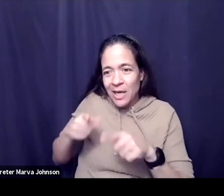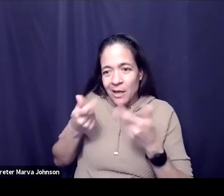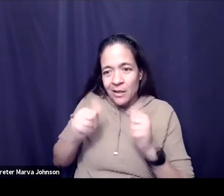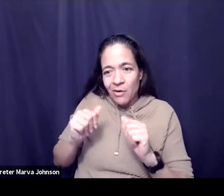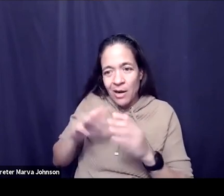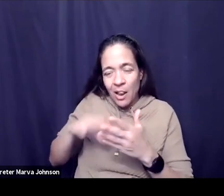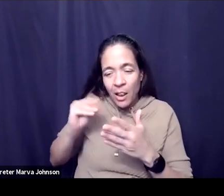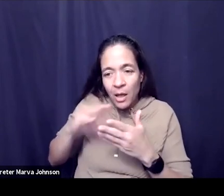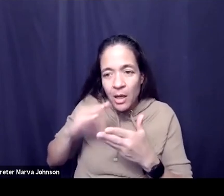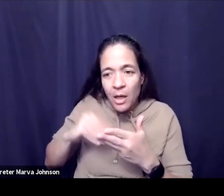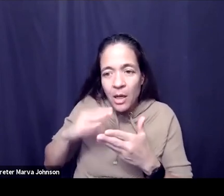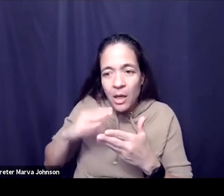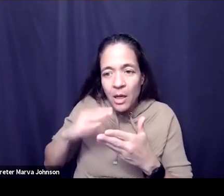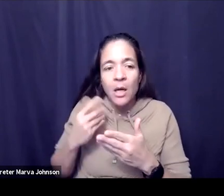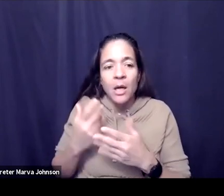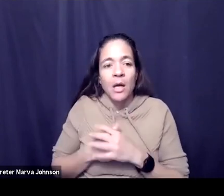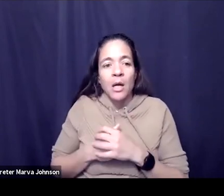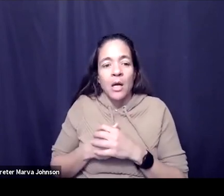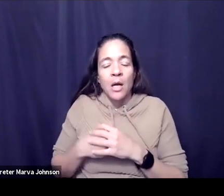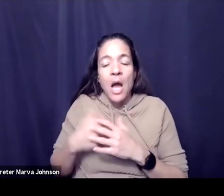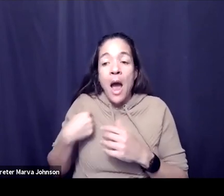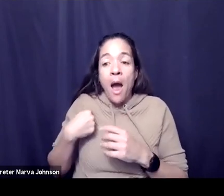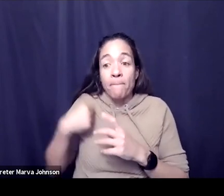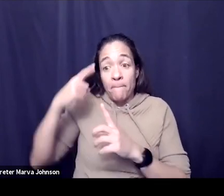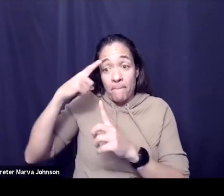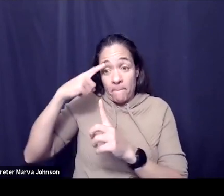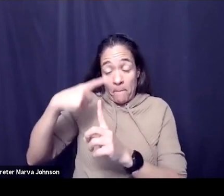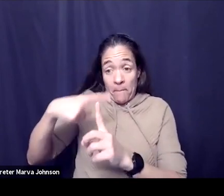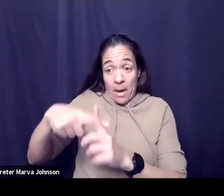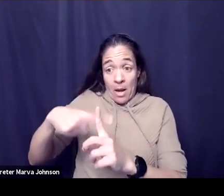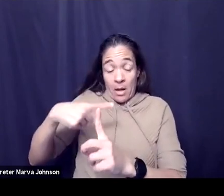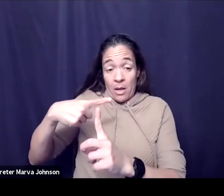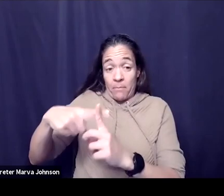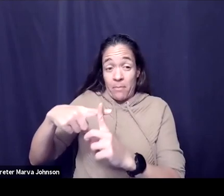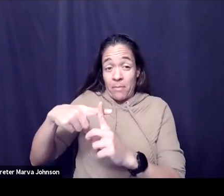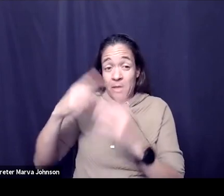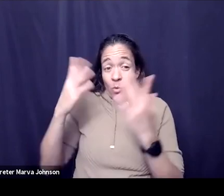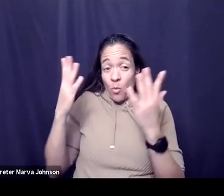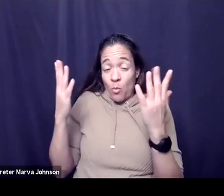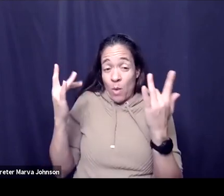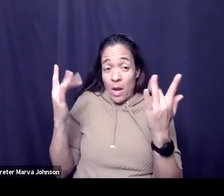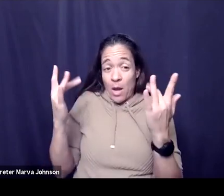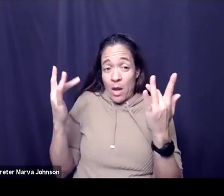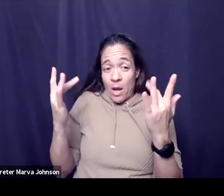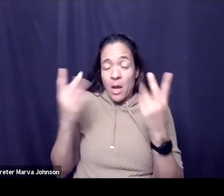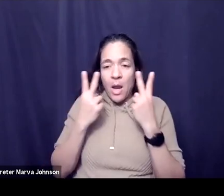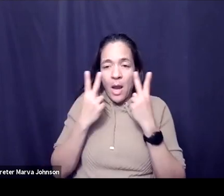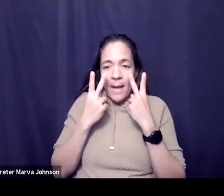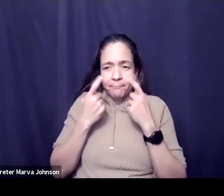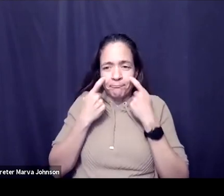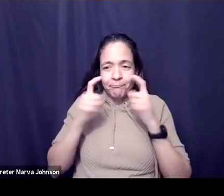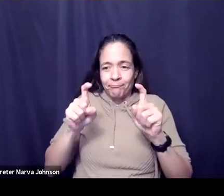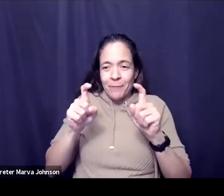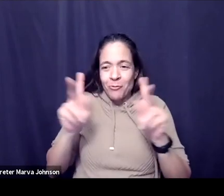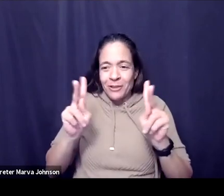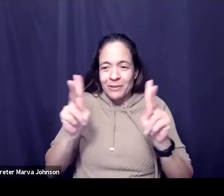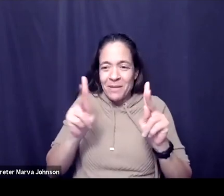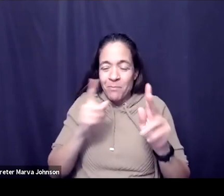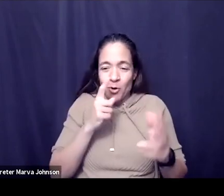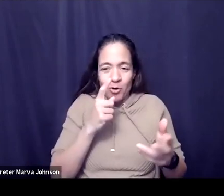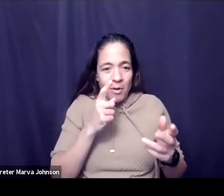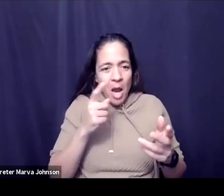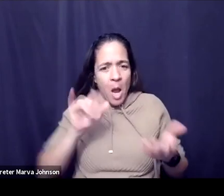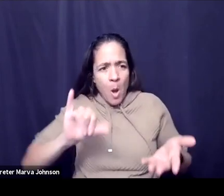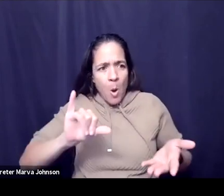i am optimistic because i see people recognizing the needs i see